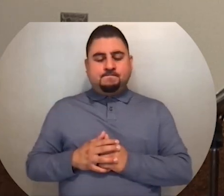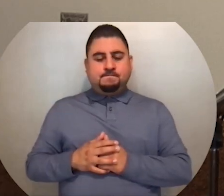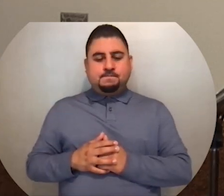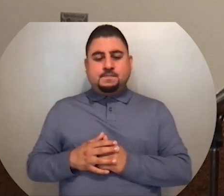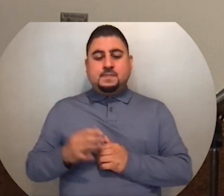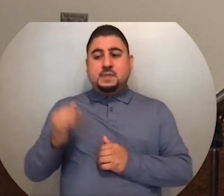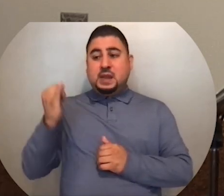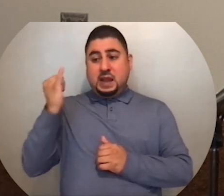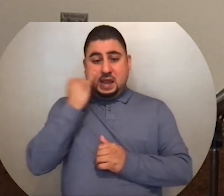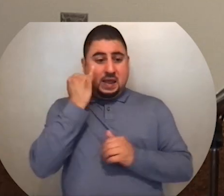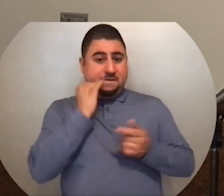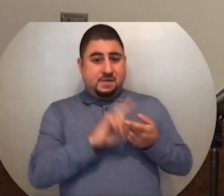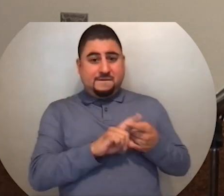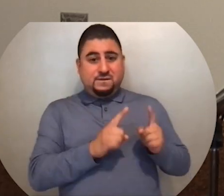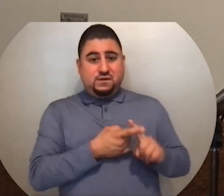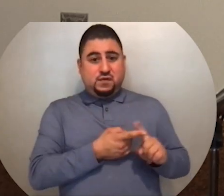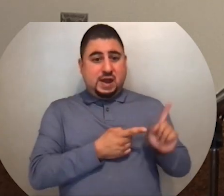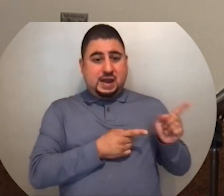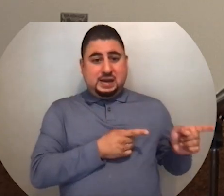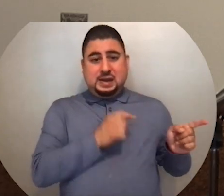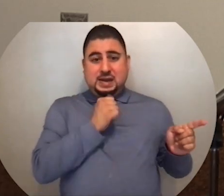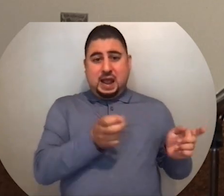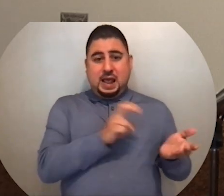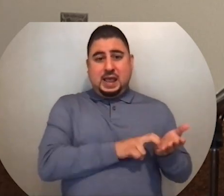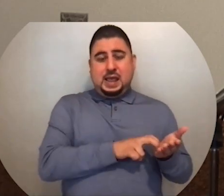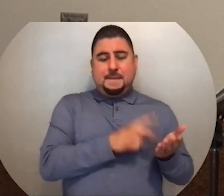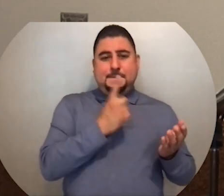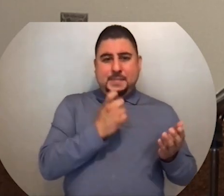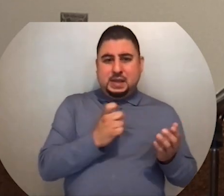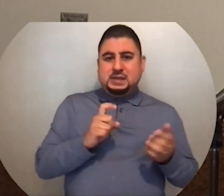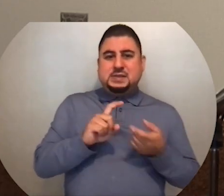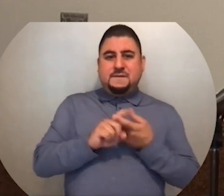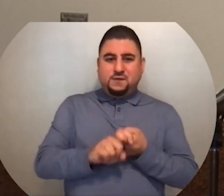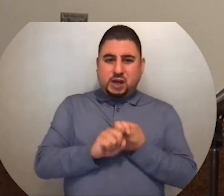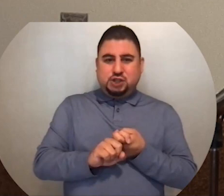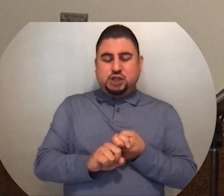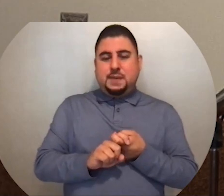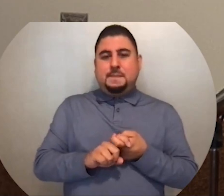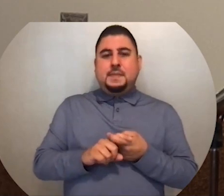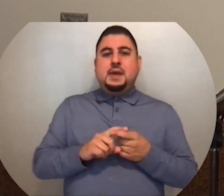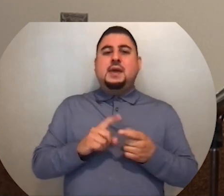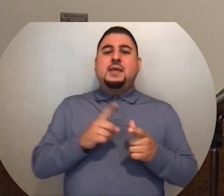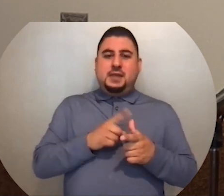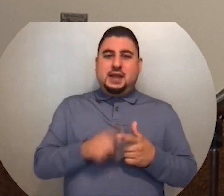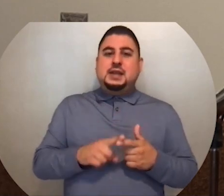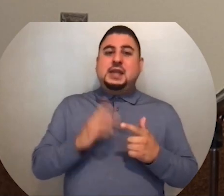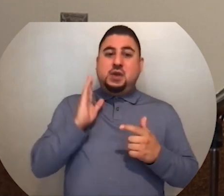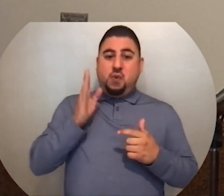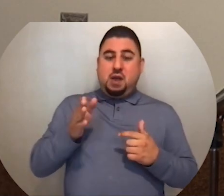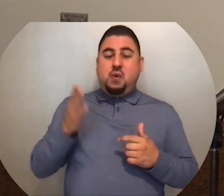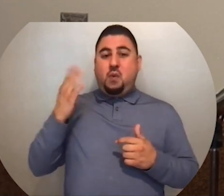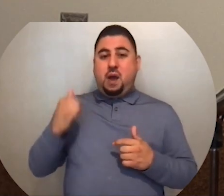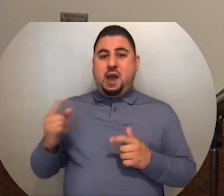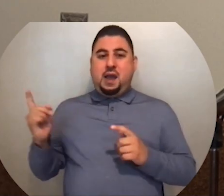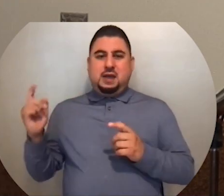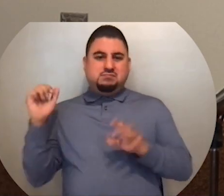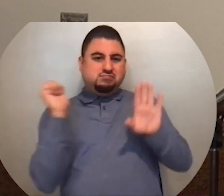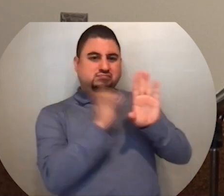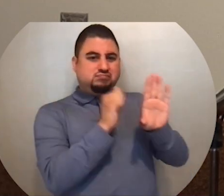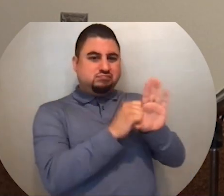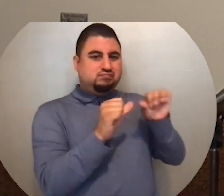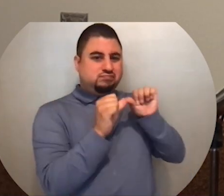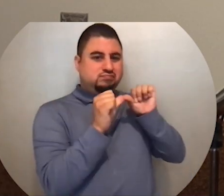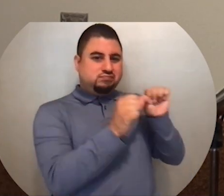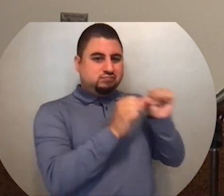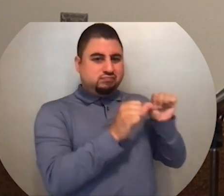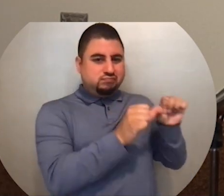if he does not get up to give the visitor the loaves because of their friendship, he will get up to give him whatever he